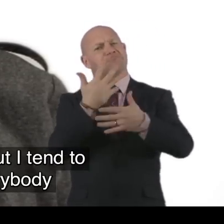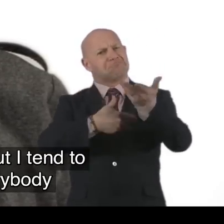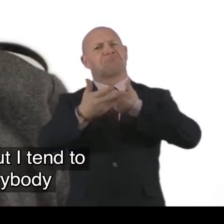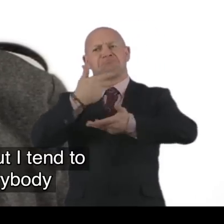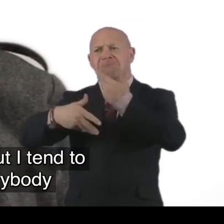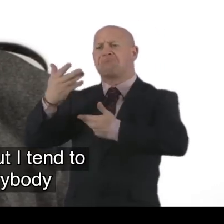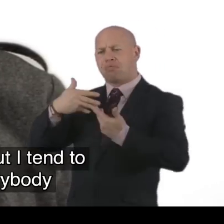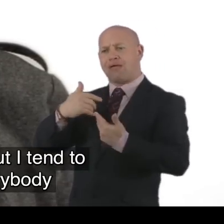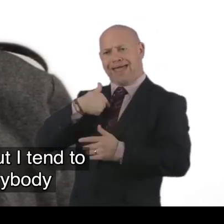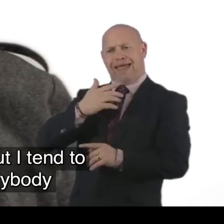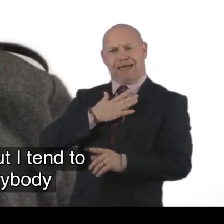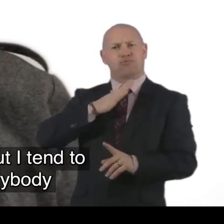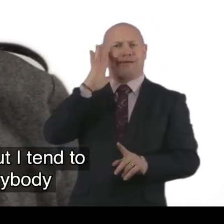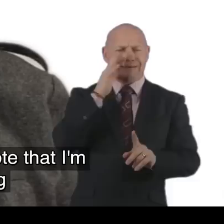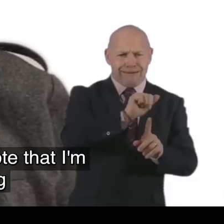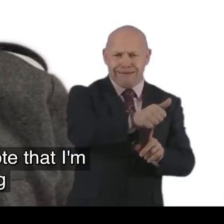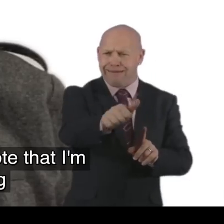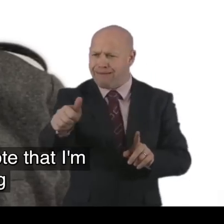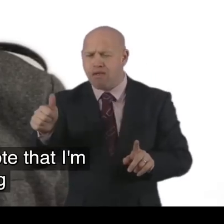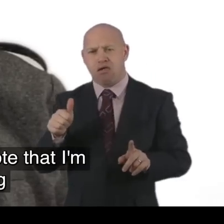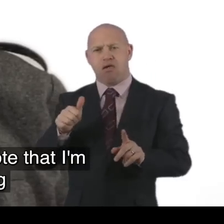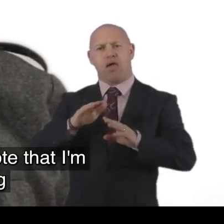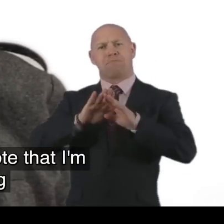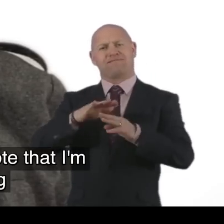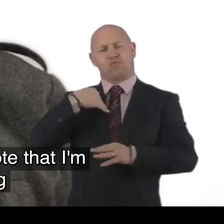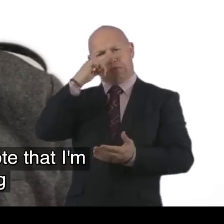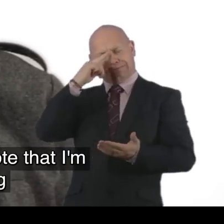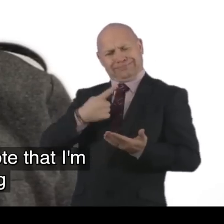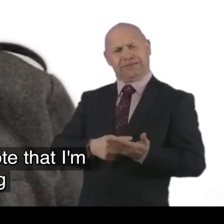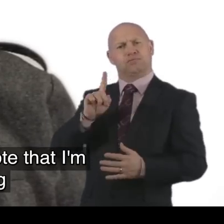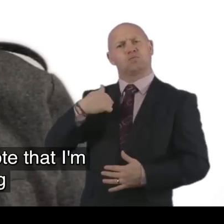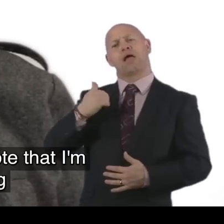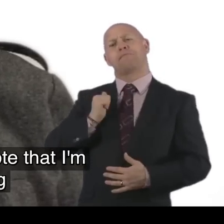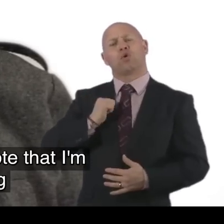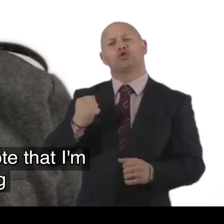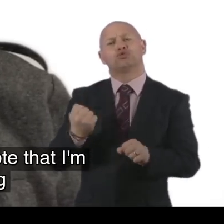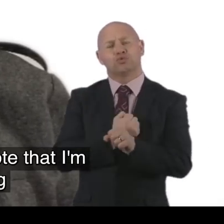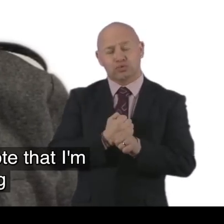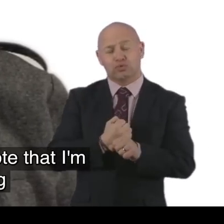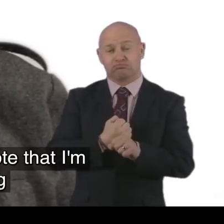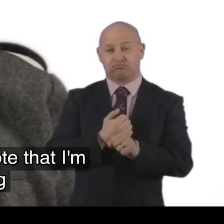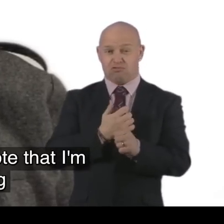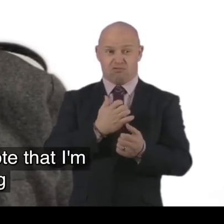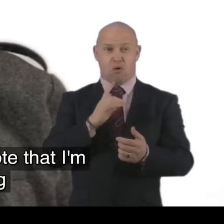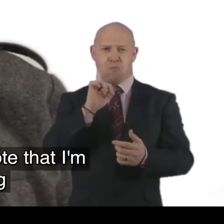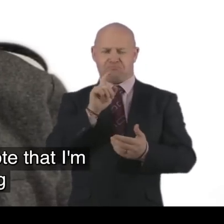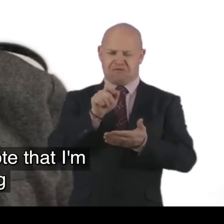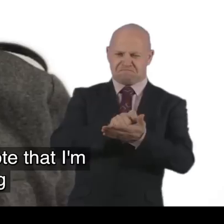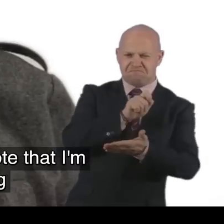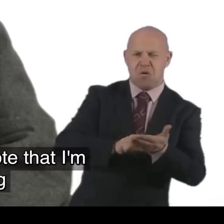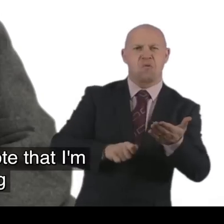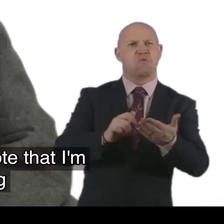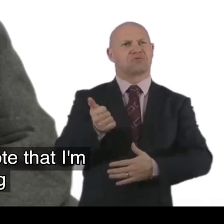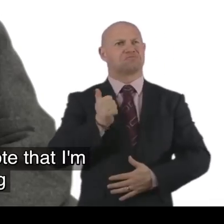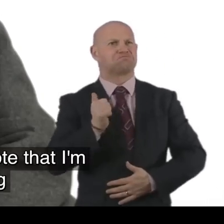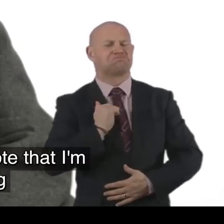I like to hear everybody's before I decide what I'm going to do. And the vote that I'm going to have and,